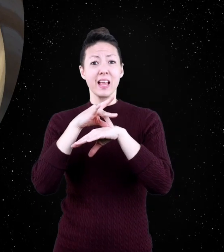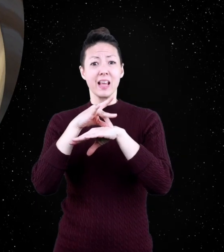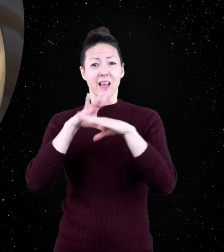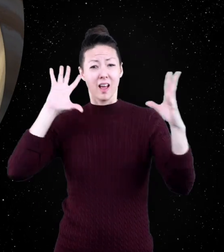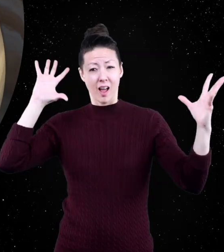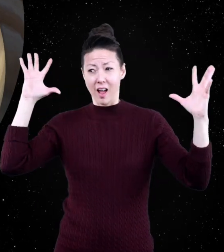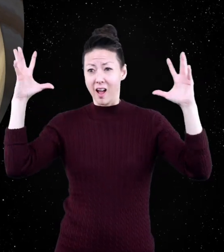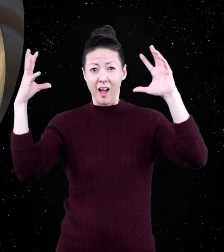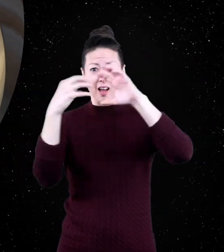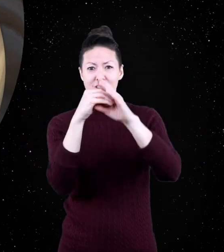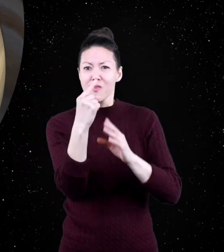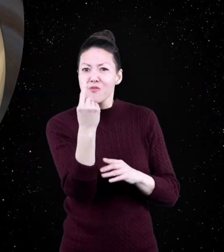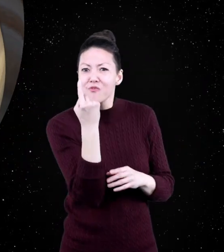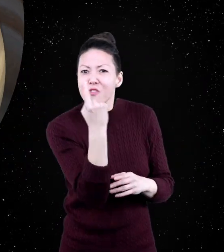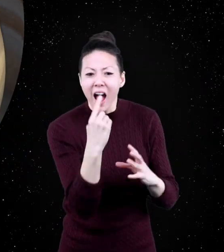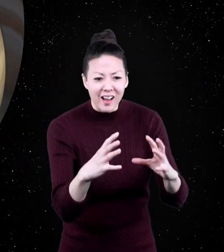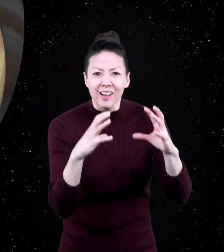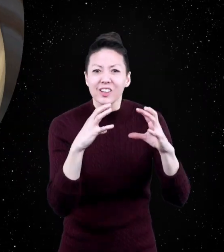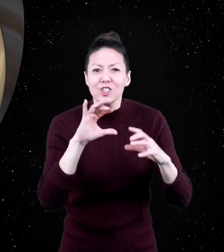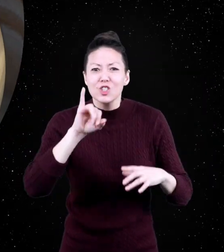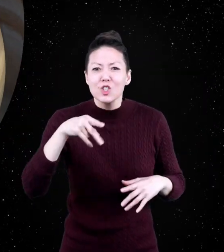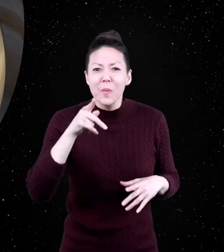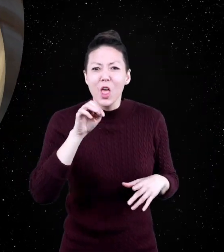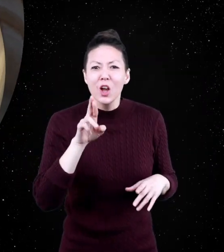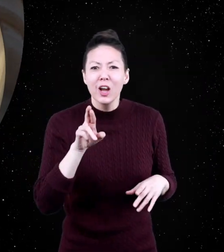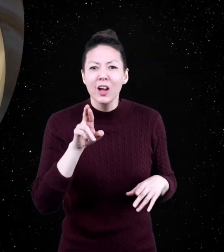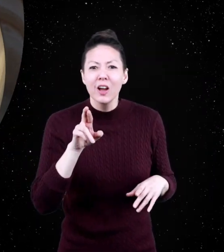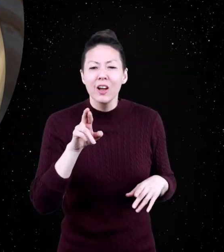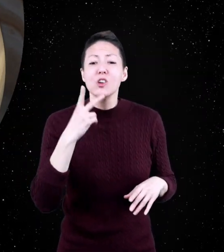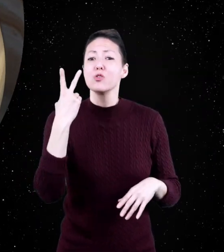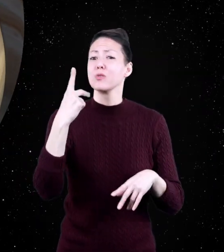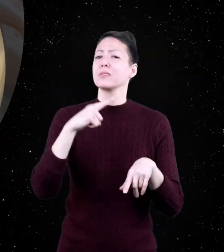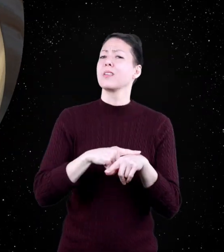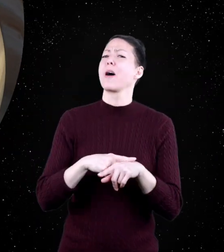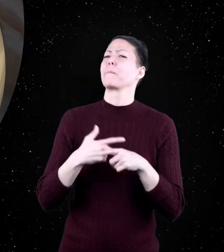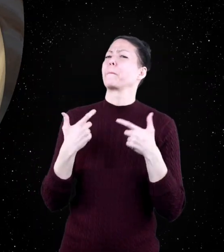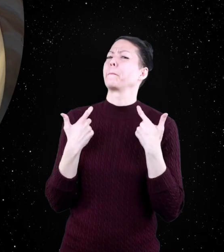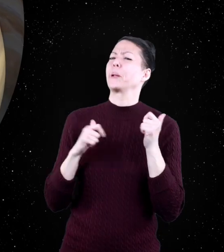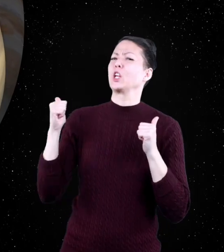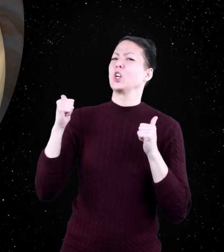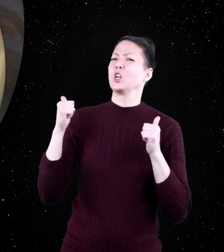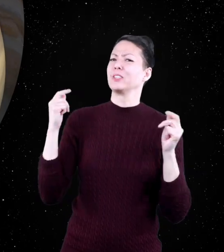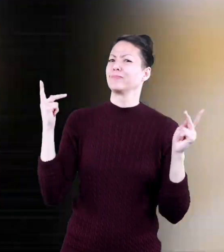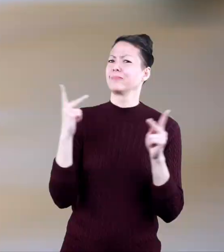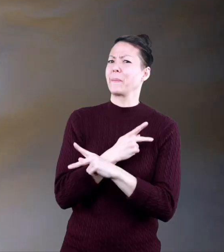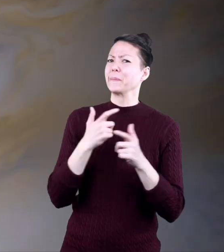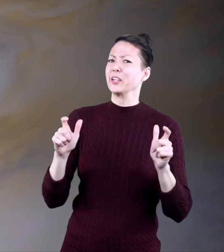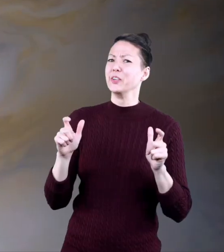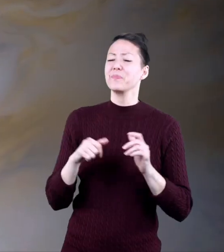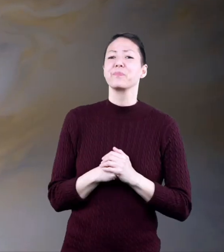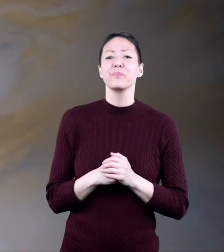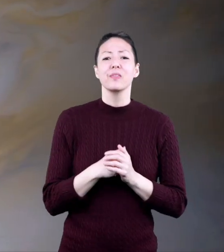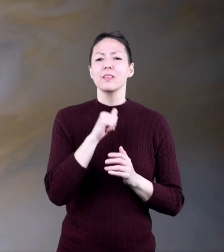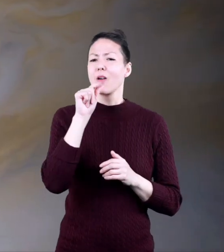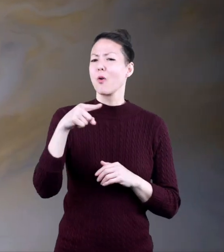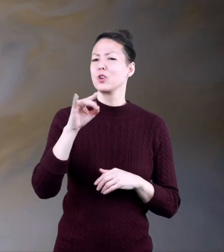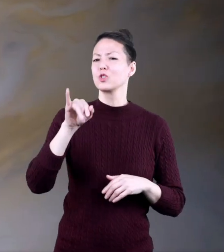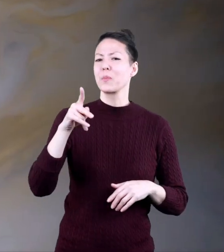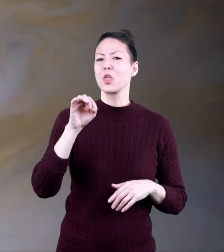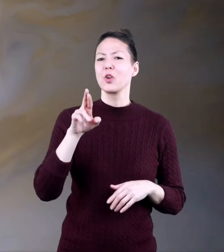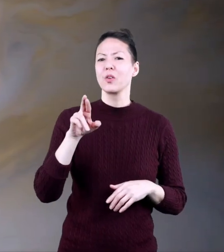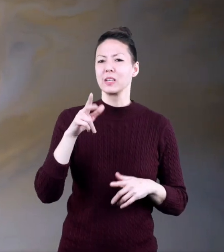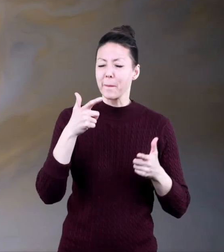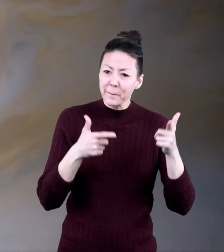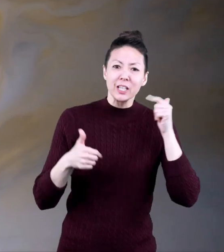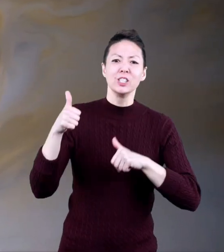planets and squished them together, Jupiter would still be over two times bigger. Not only